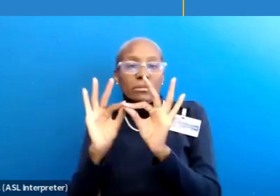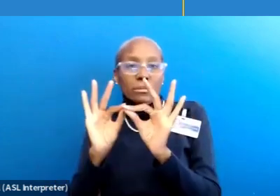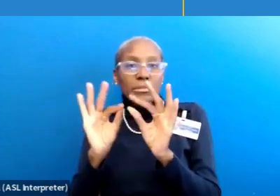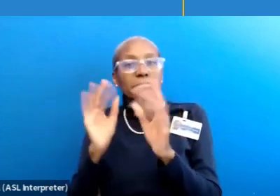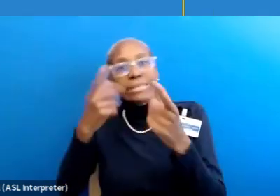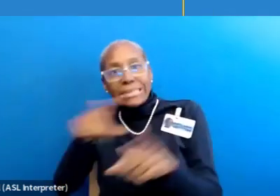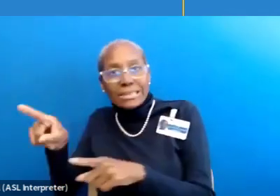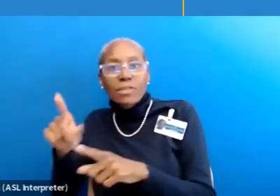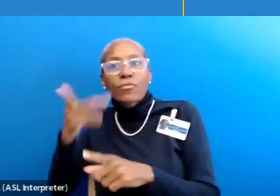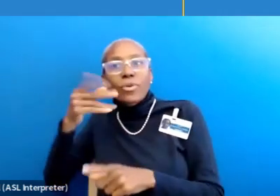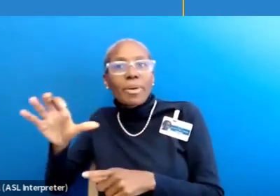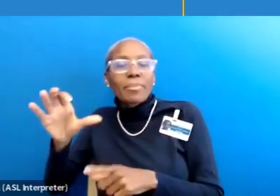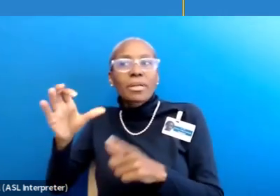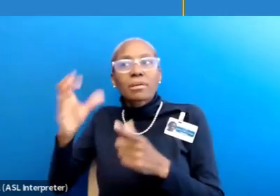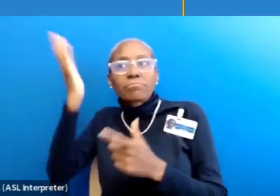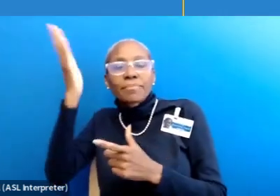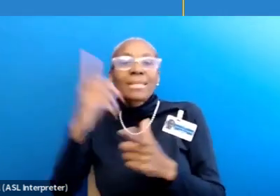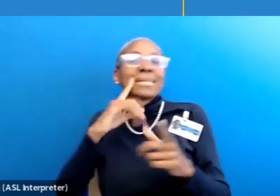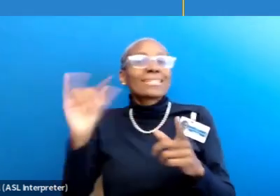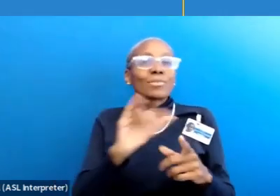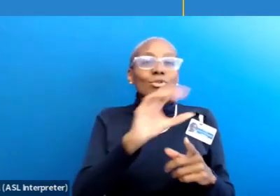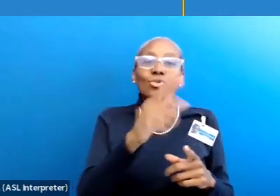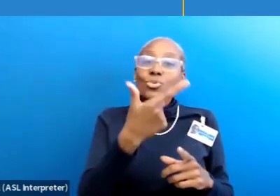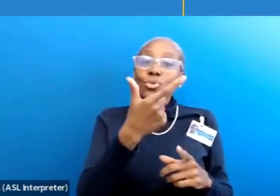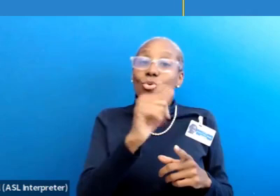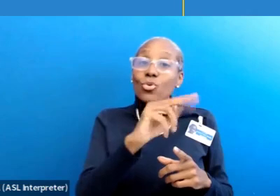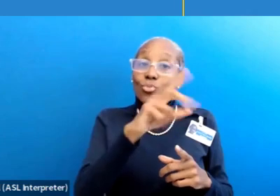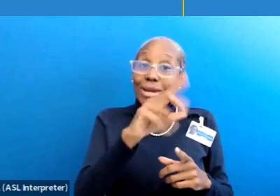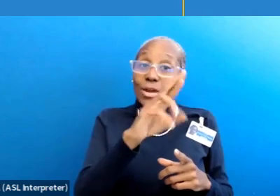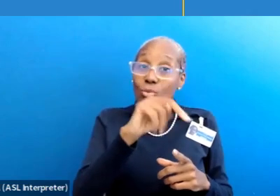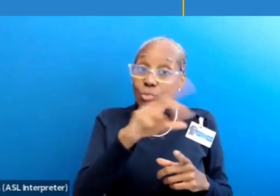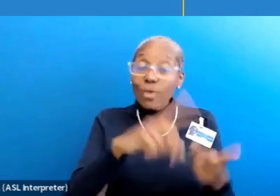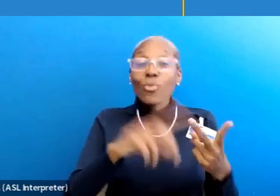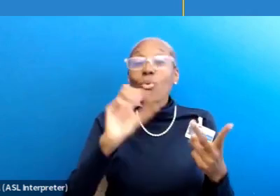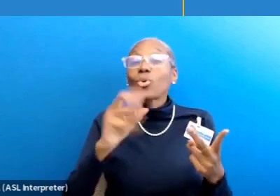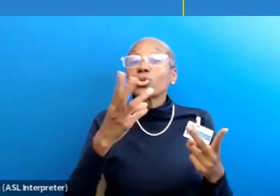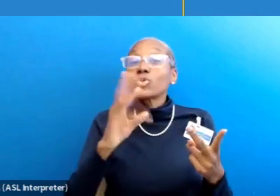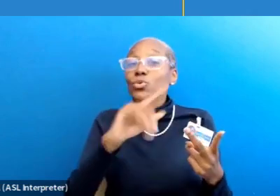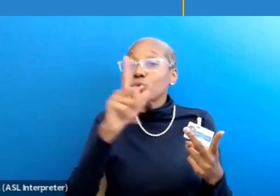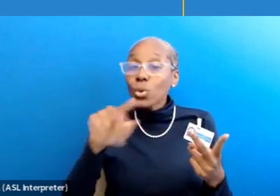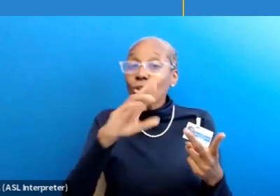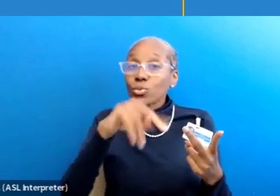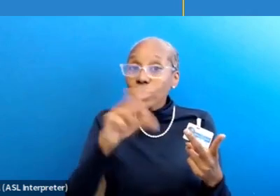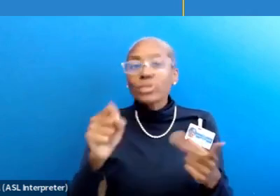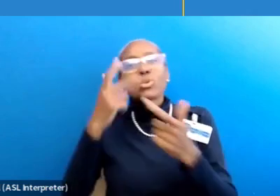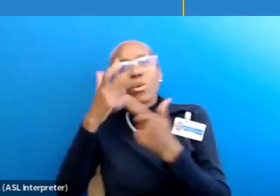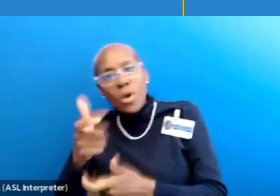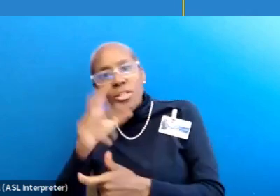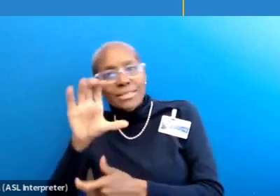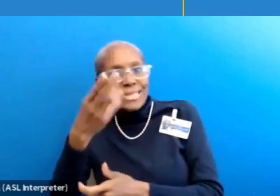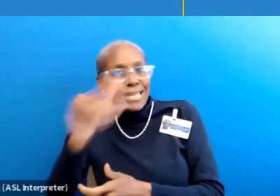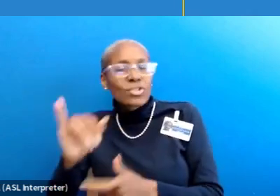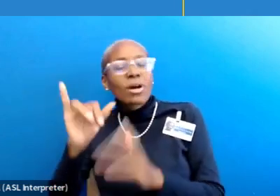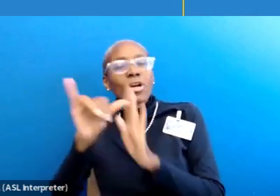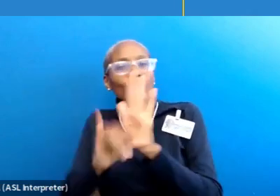similar to the Grand Rounds and the Schwartz Rounds models. You can watch that reporting on the CCHI YouTube channel and visit the